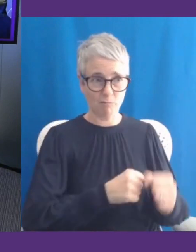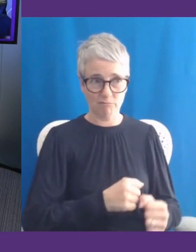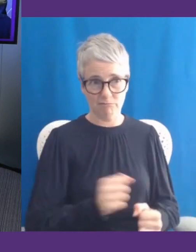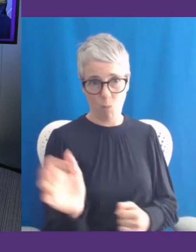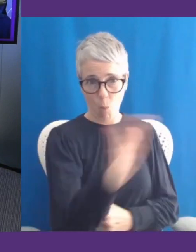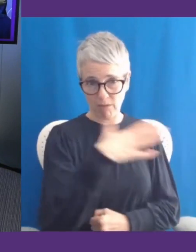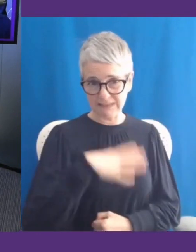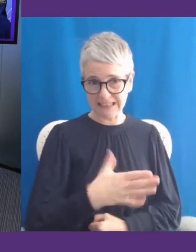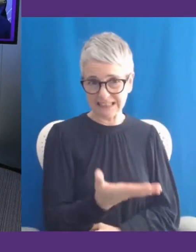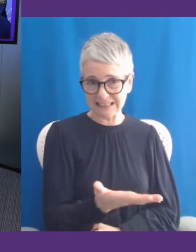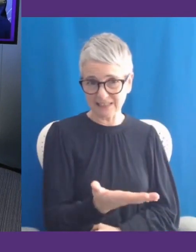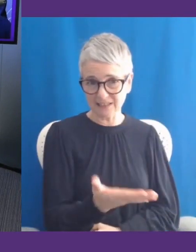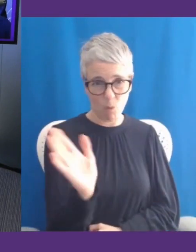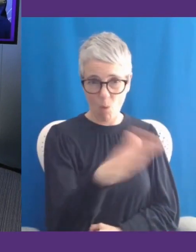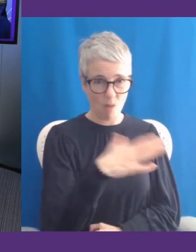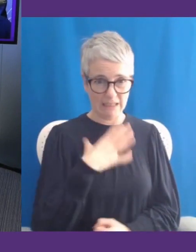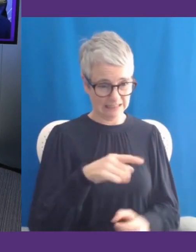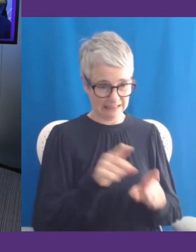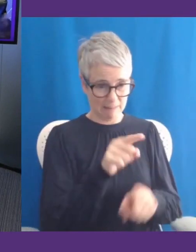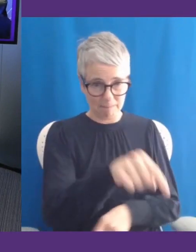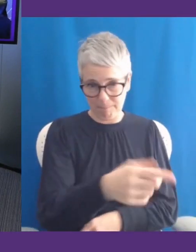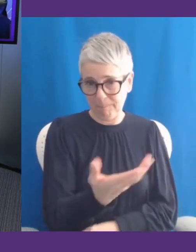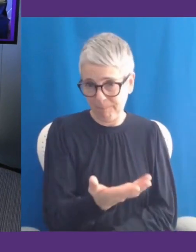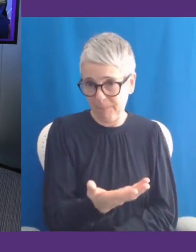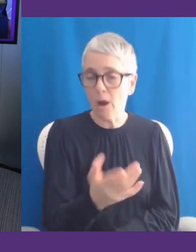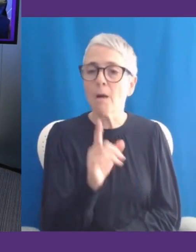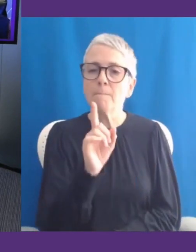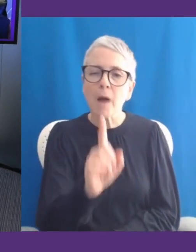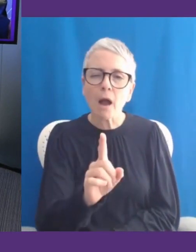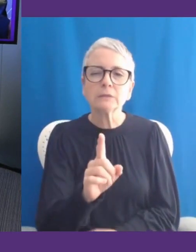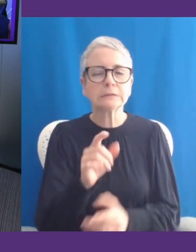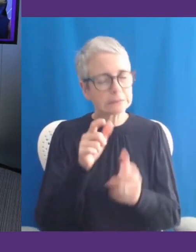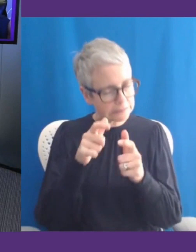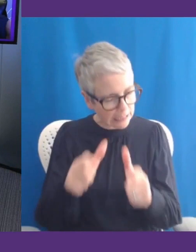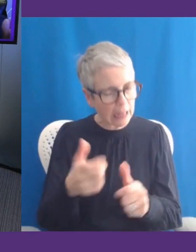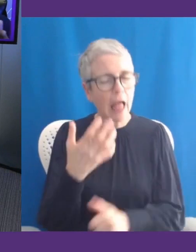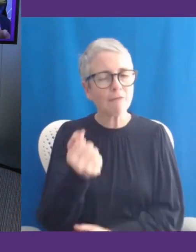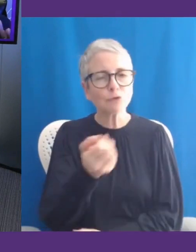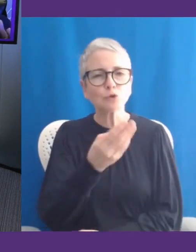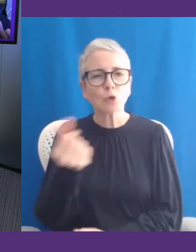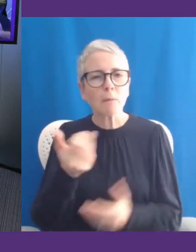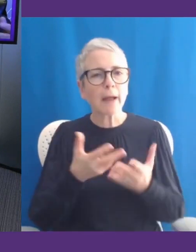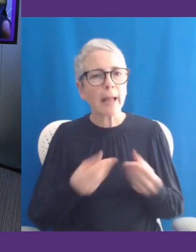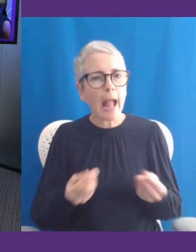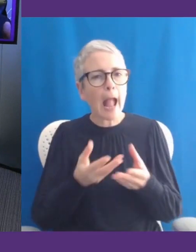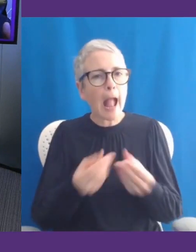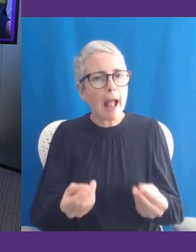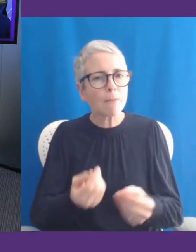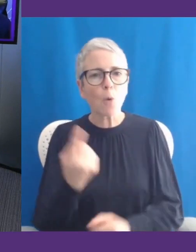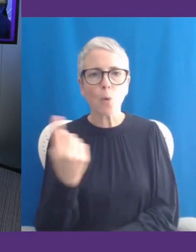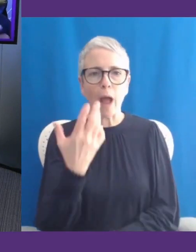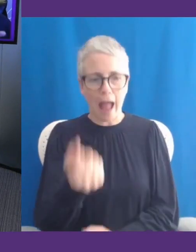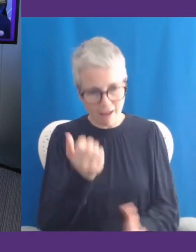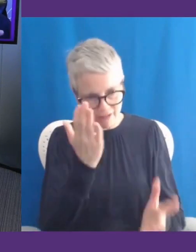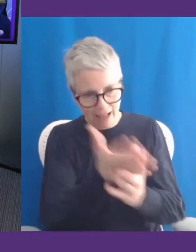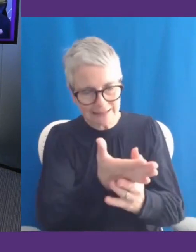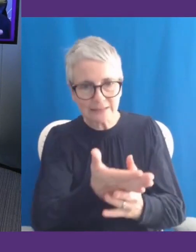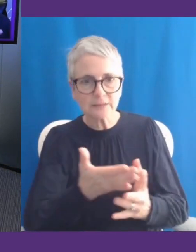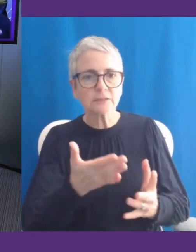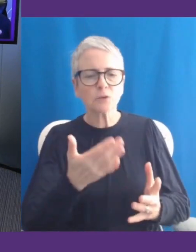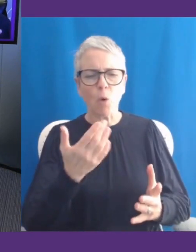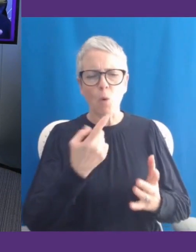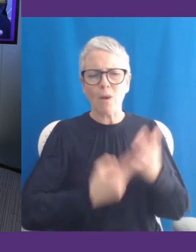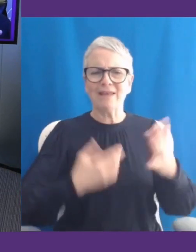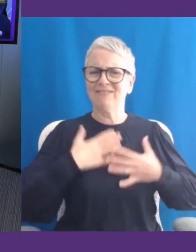to everyone. But at the same time, we saw that gap, who has access, and not just physical access, but the training and